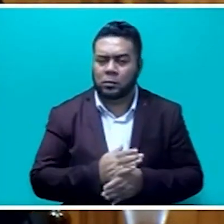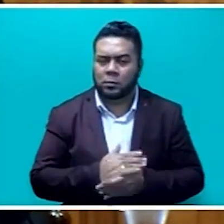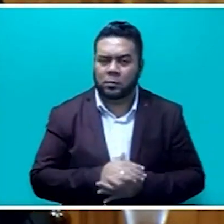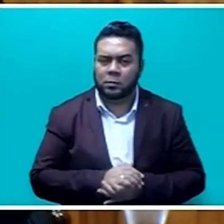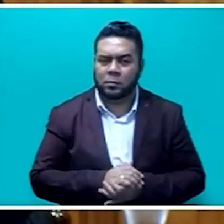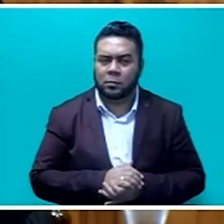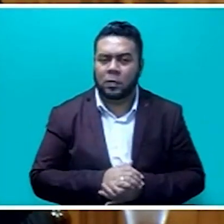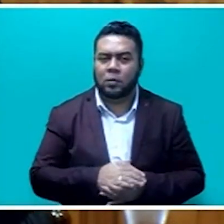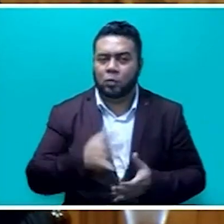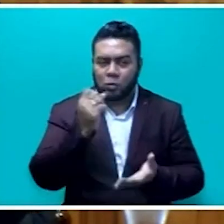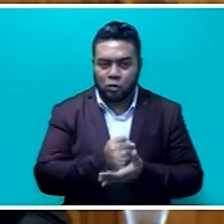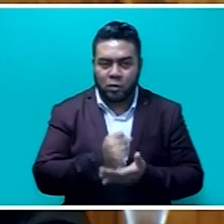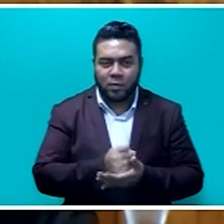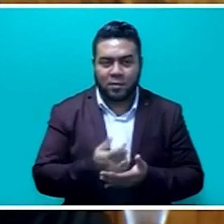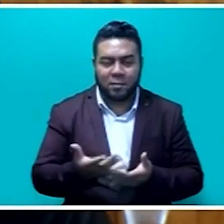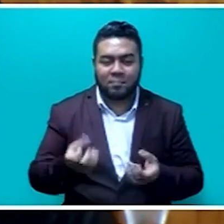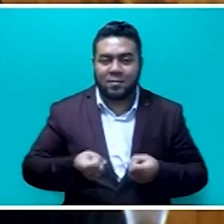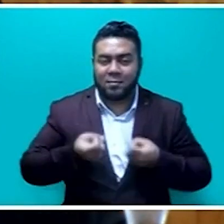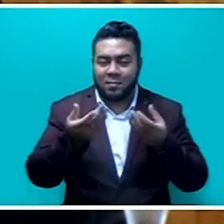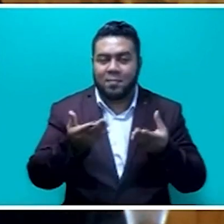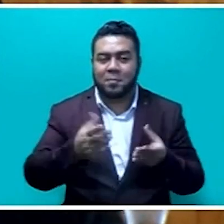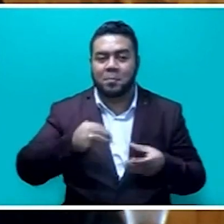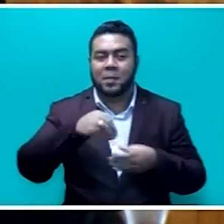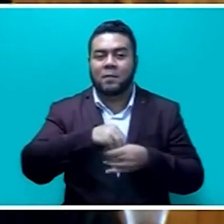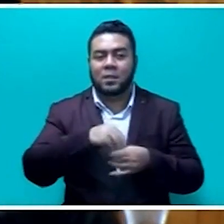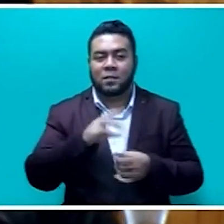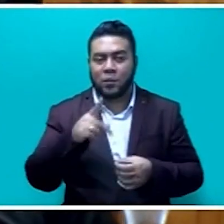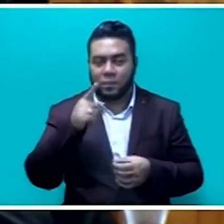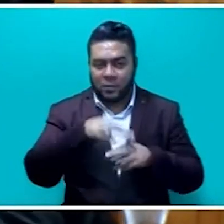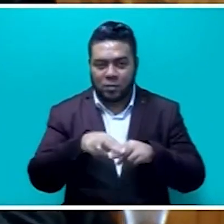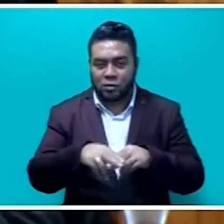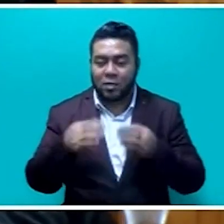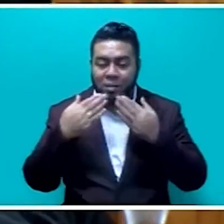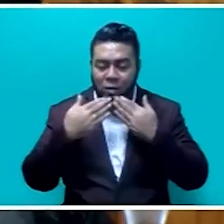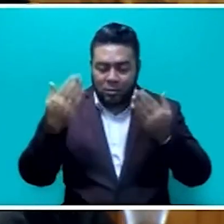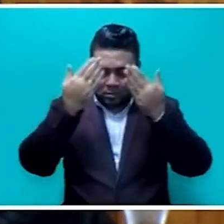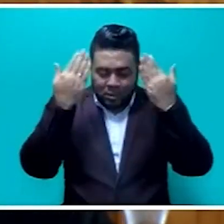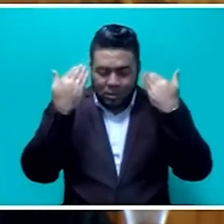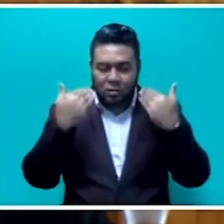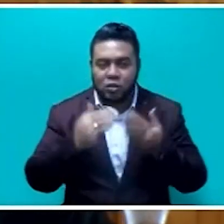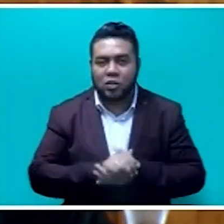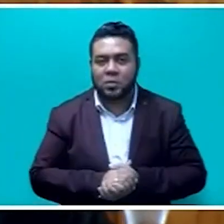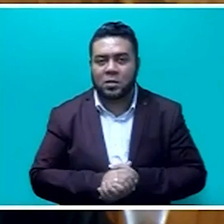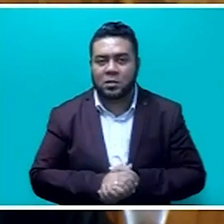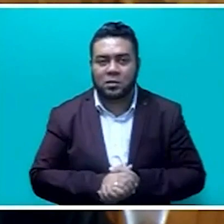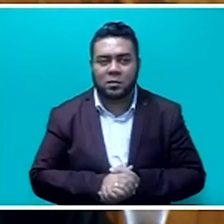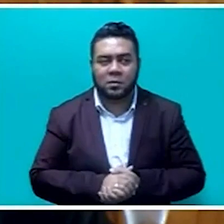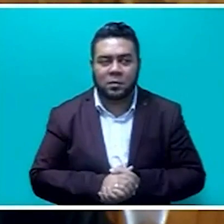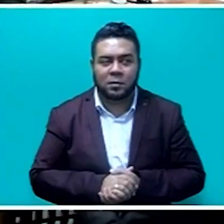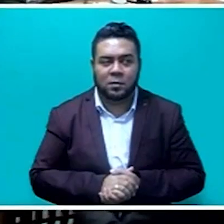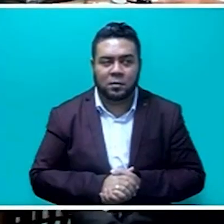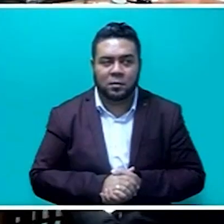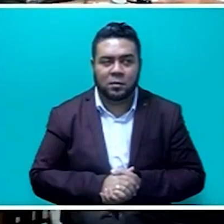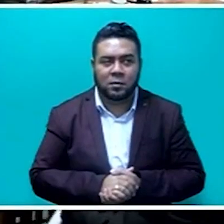to ensure that the event delivers maximum exposure and benefits for Fiji. Thank you, Mr. Speaker, sir. Thank you, Honorable Minister.